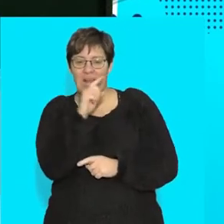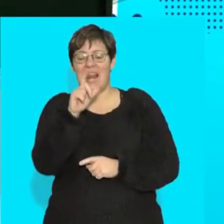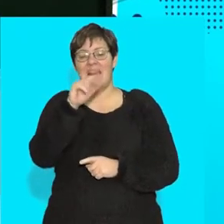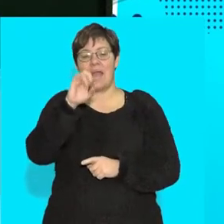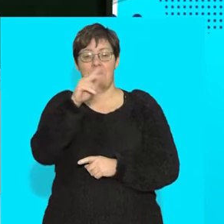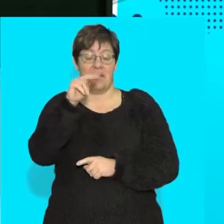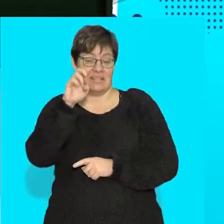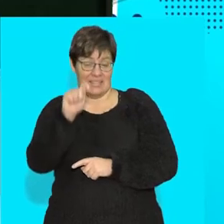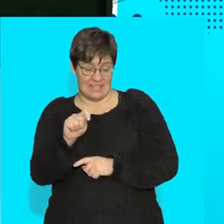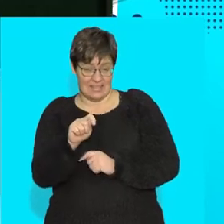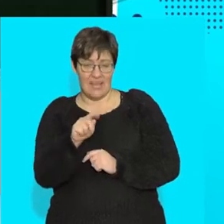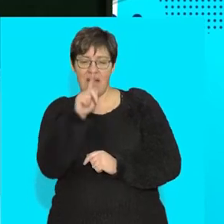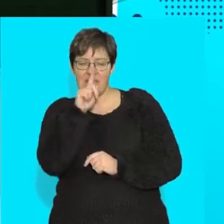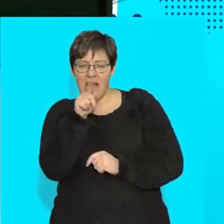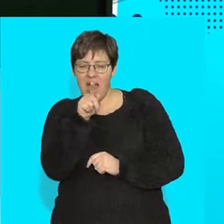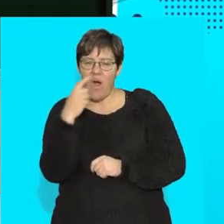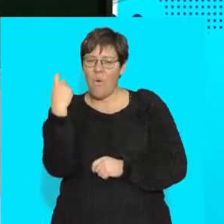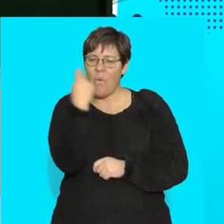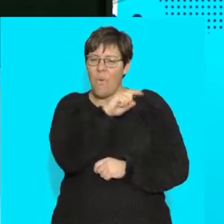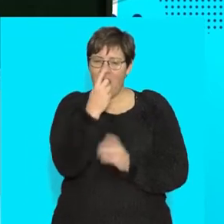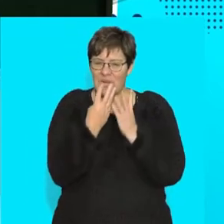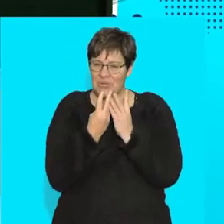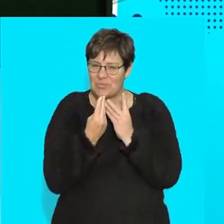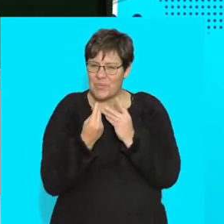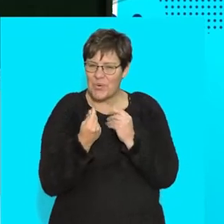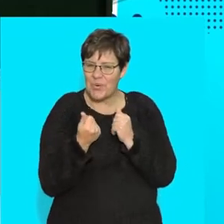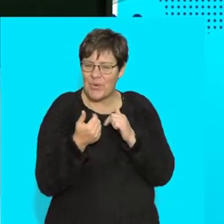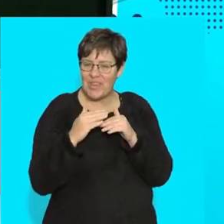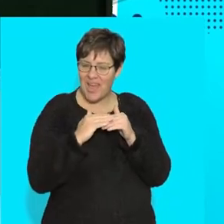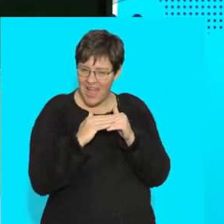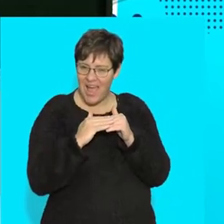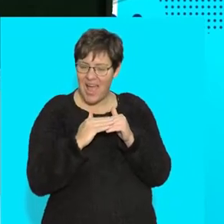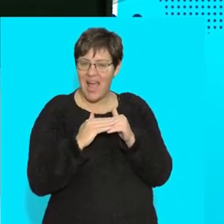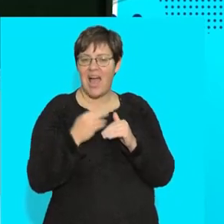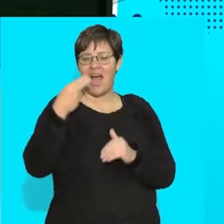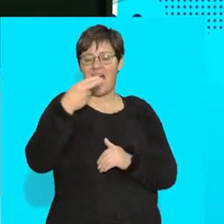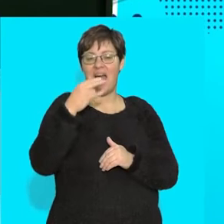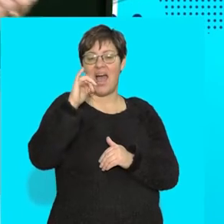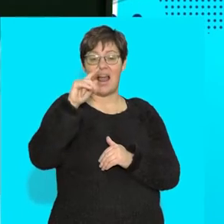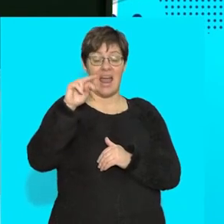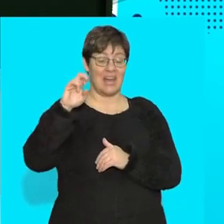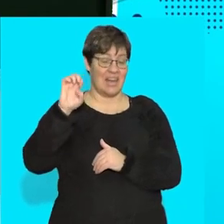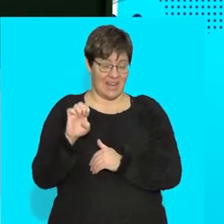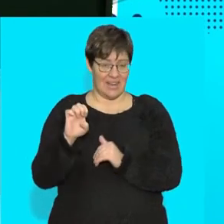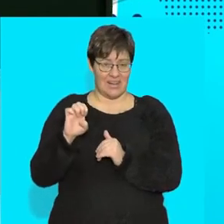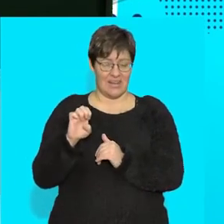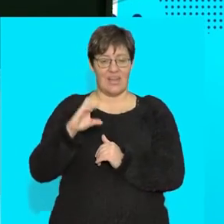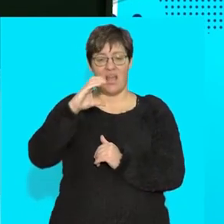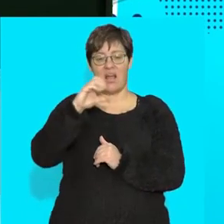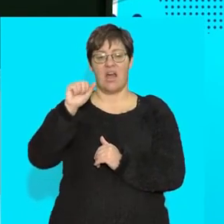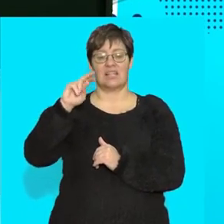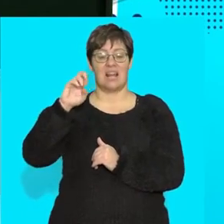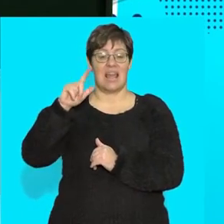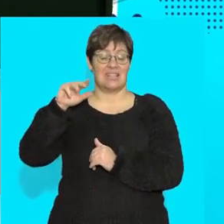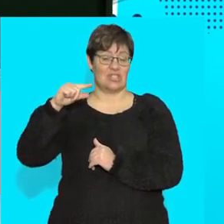and then I see that white smooth layer that is highline cartilage, then I can see the bone. The bone is